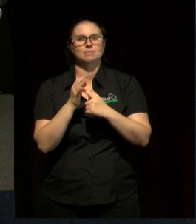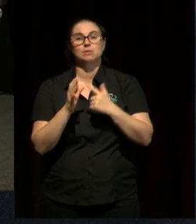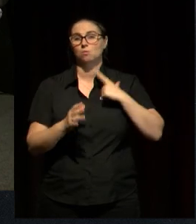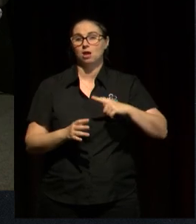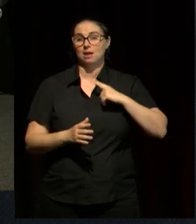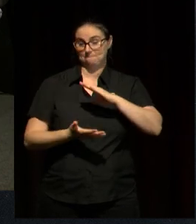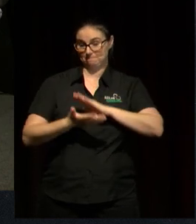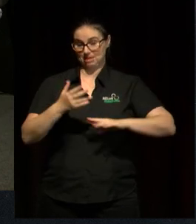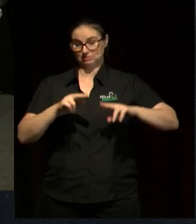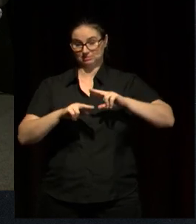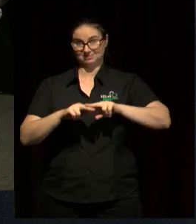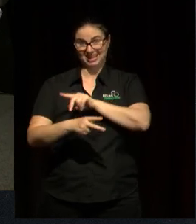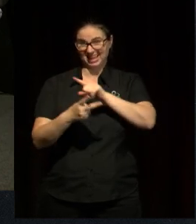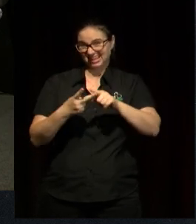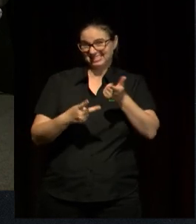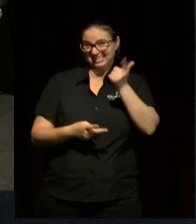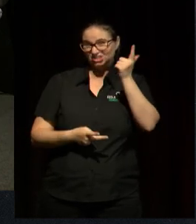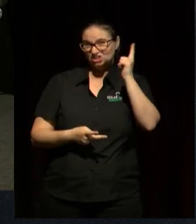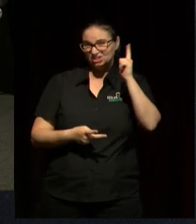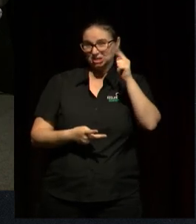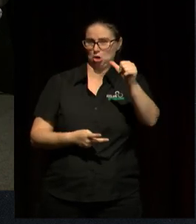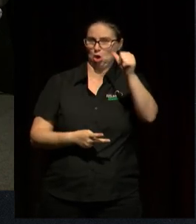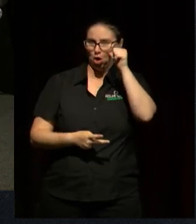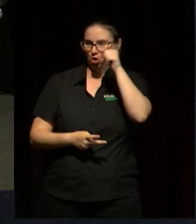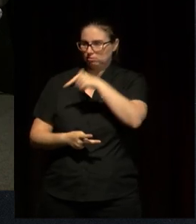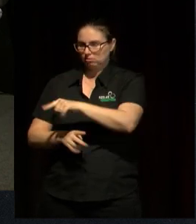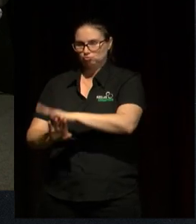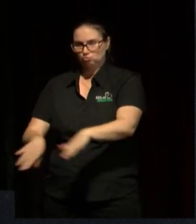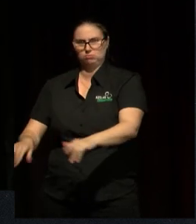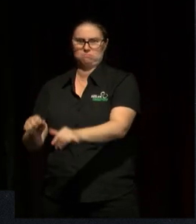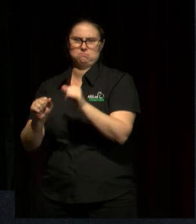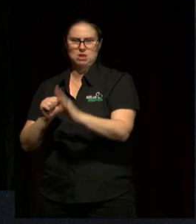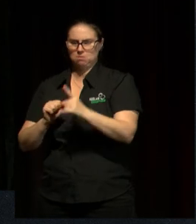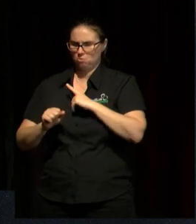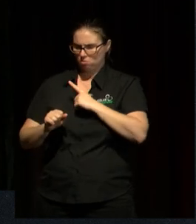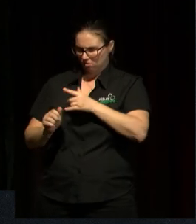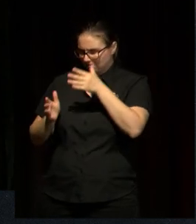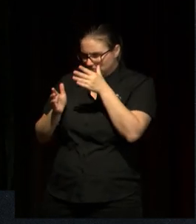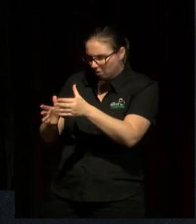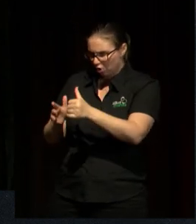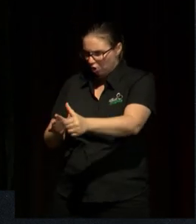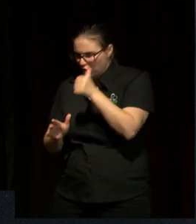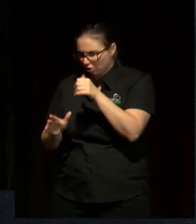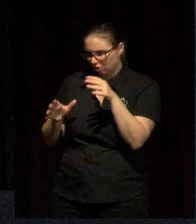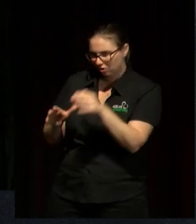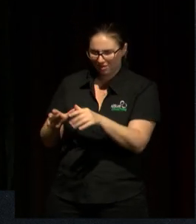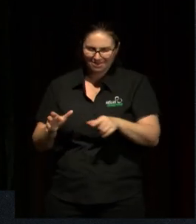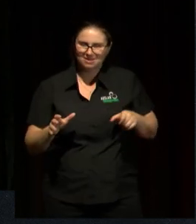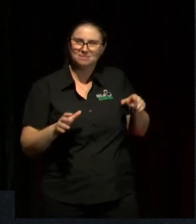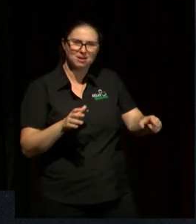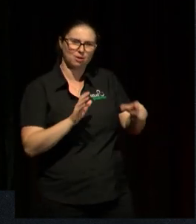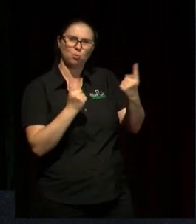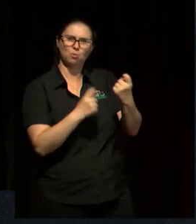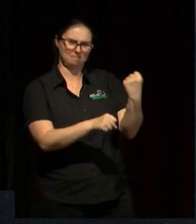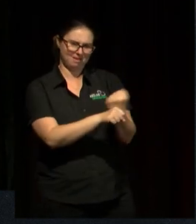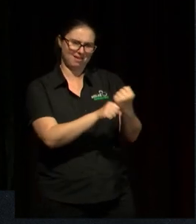because they are living holistically, whereas policy makers are quite divorced from the actual lived experience